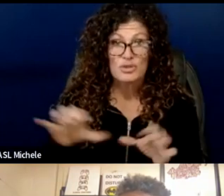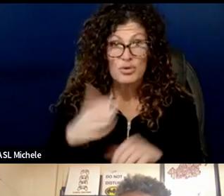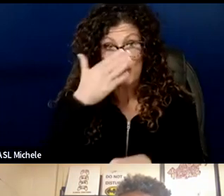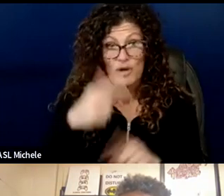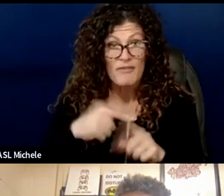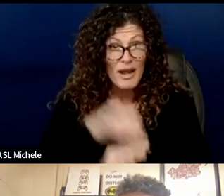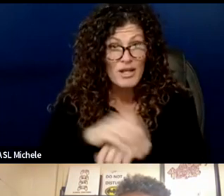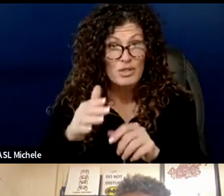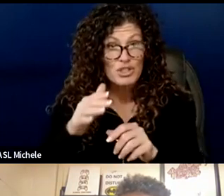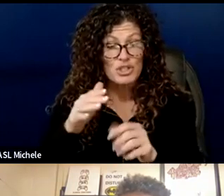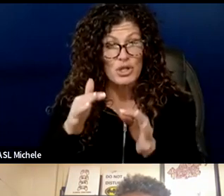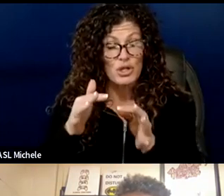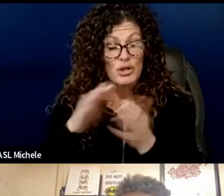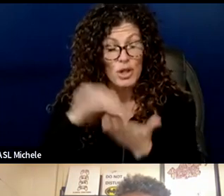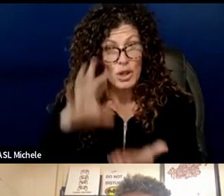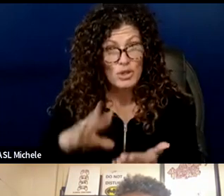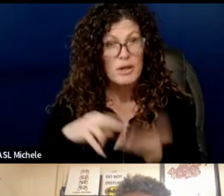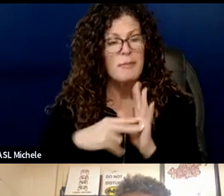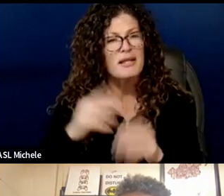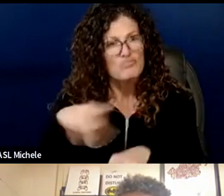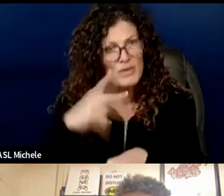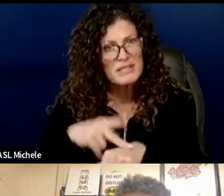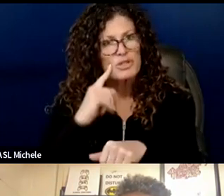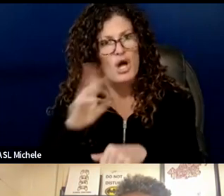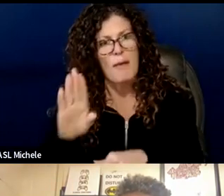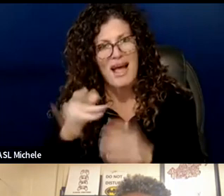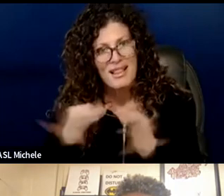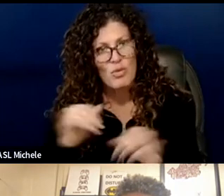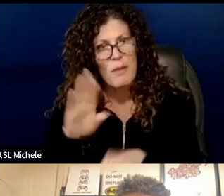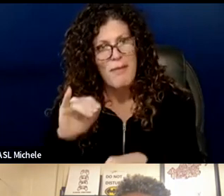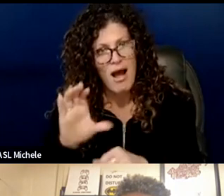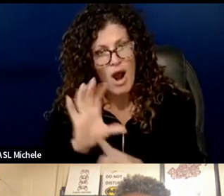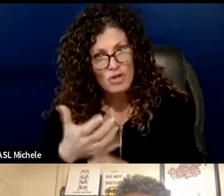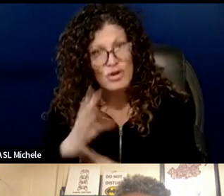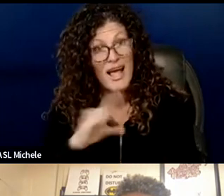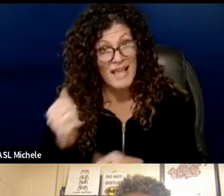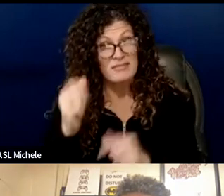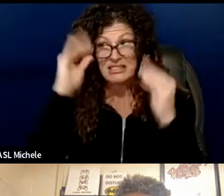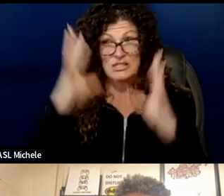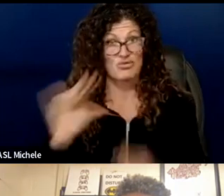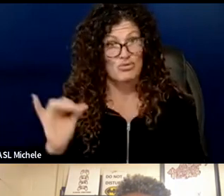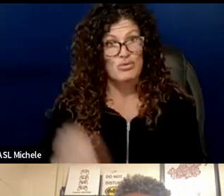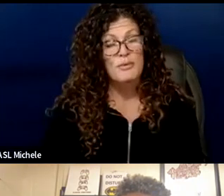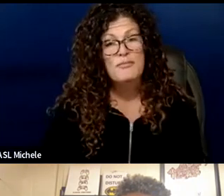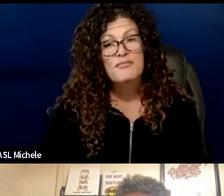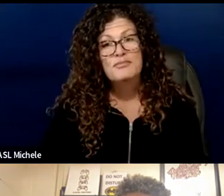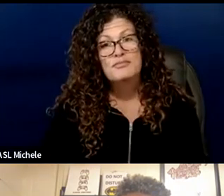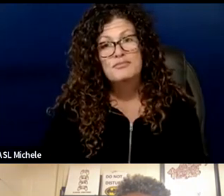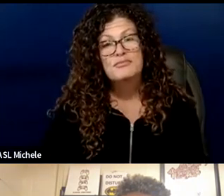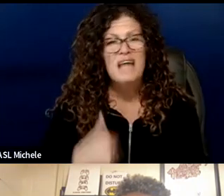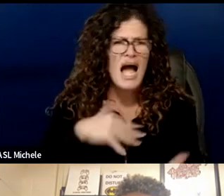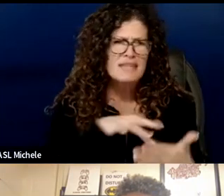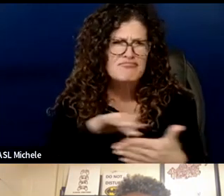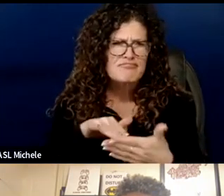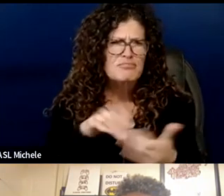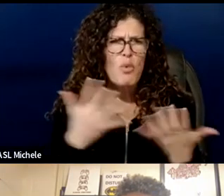principles are bilingual and bicultural and greater proportions of teachers are too i also studied what parents